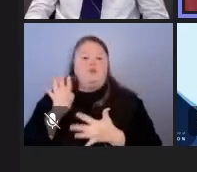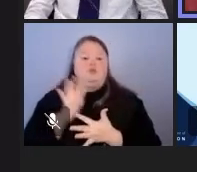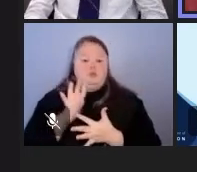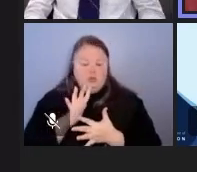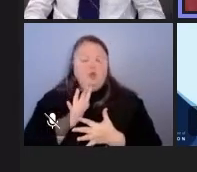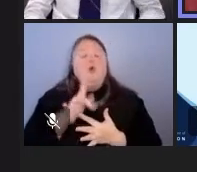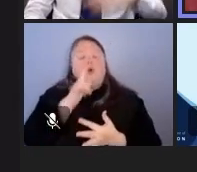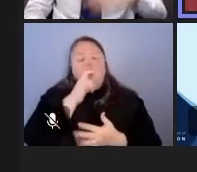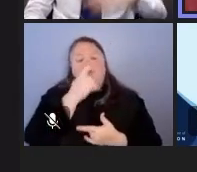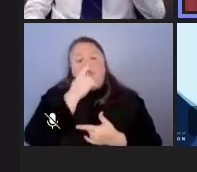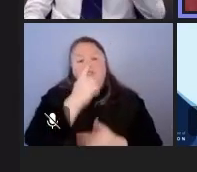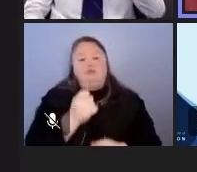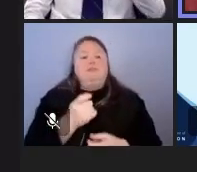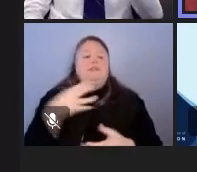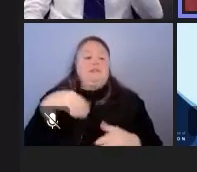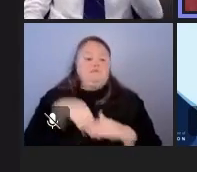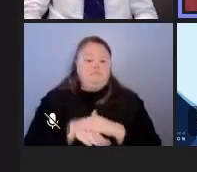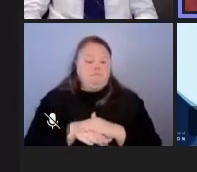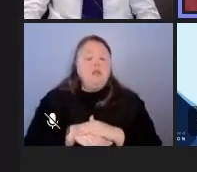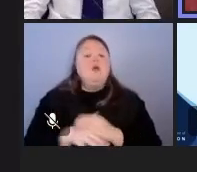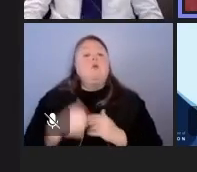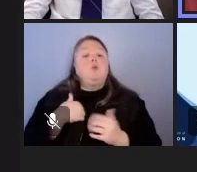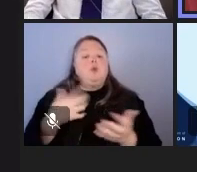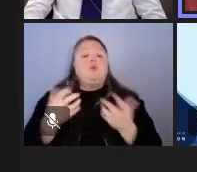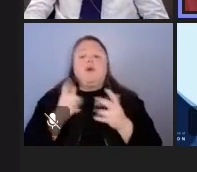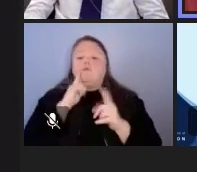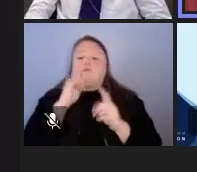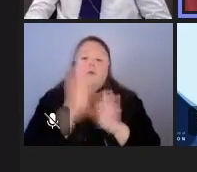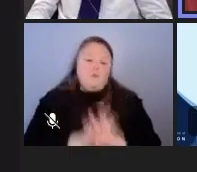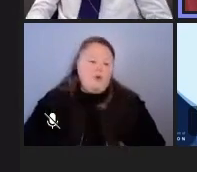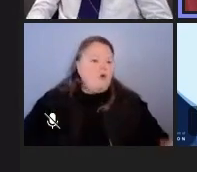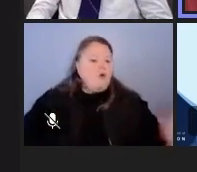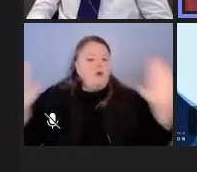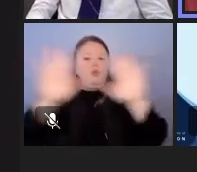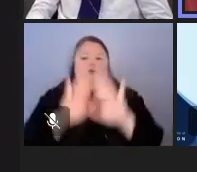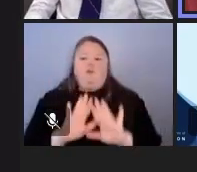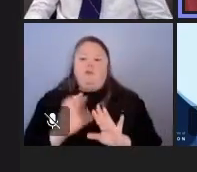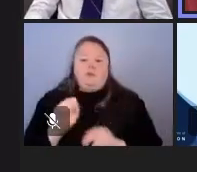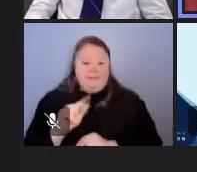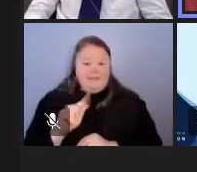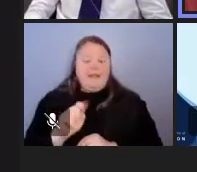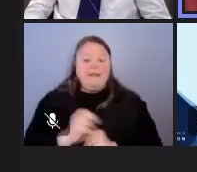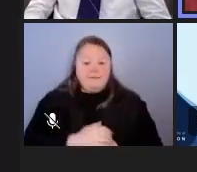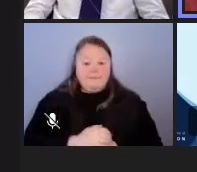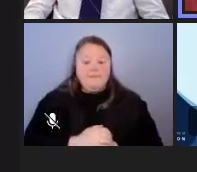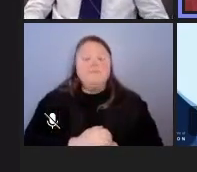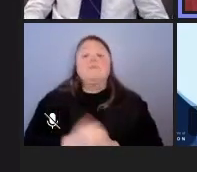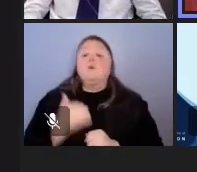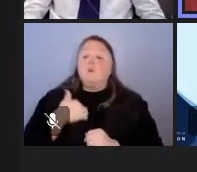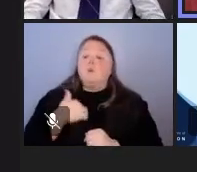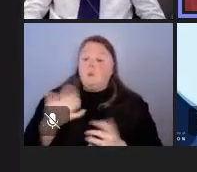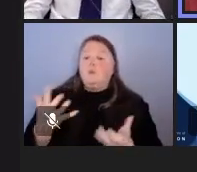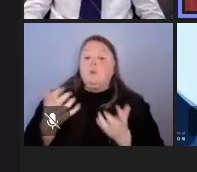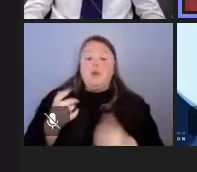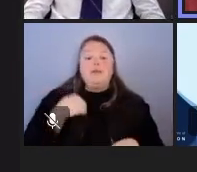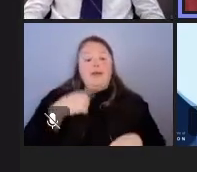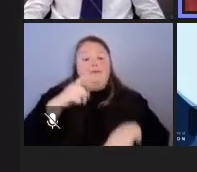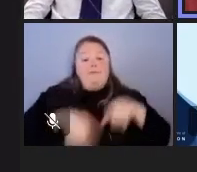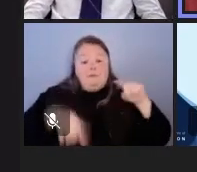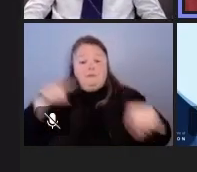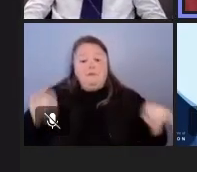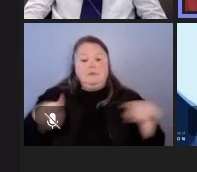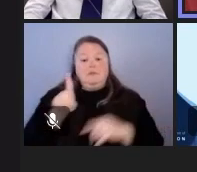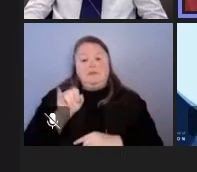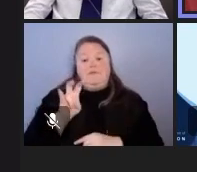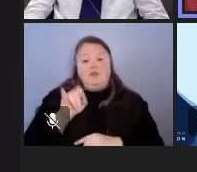interested in joining the advisory council and we're seeking those from across the state so you know while we do ensure that we do have some diversity